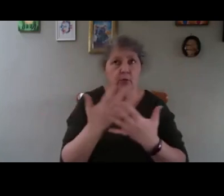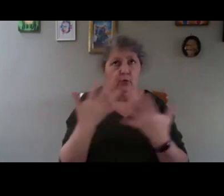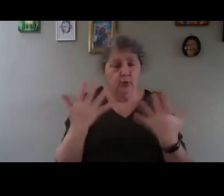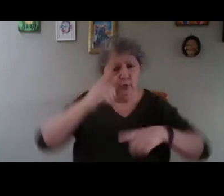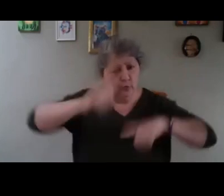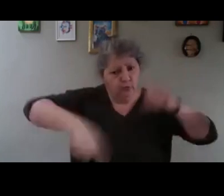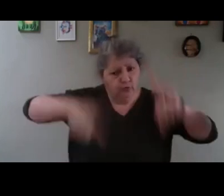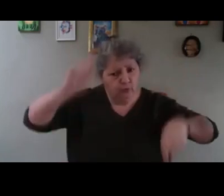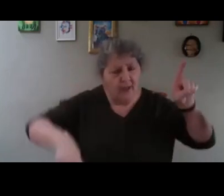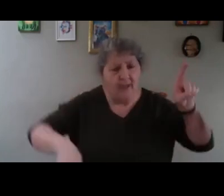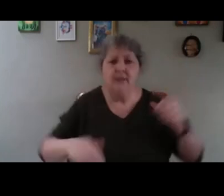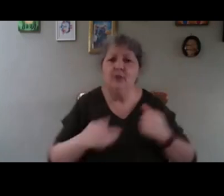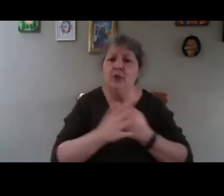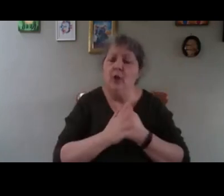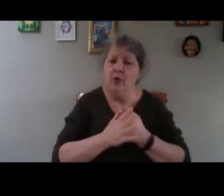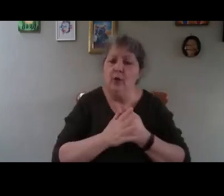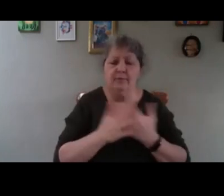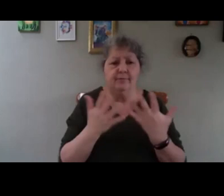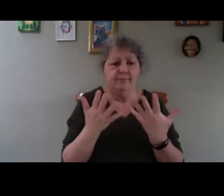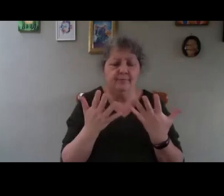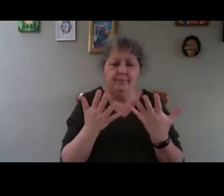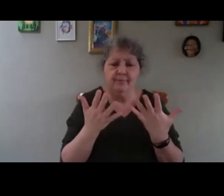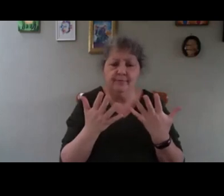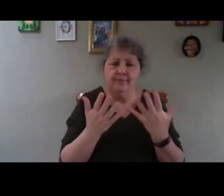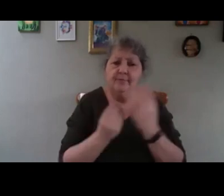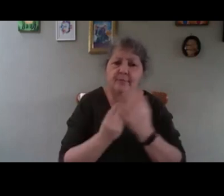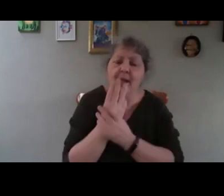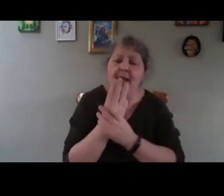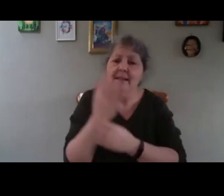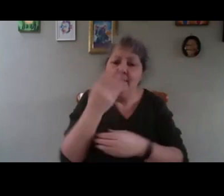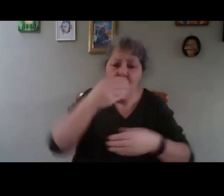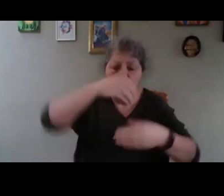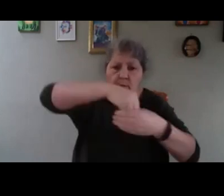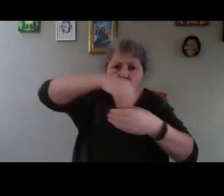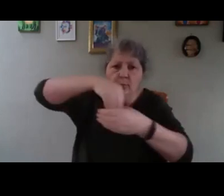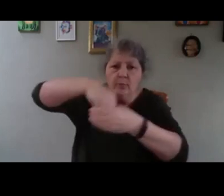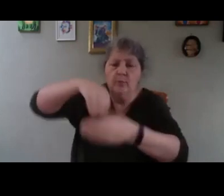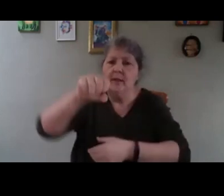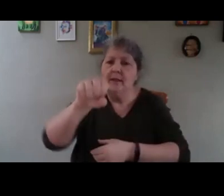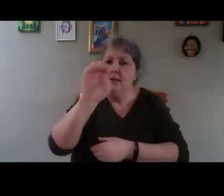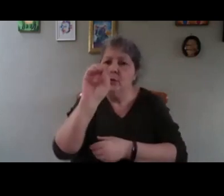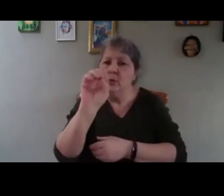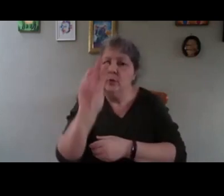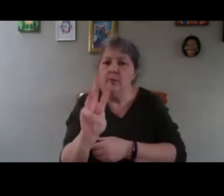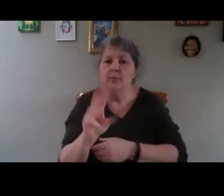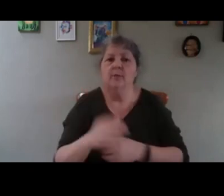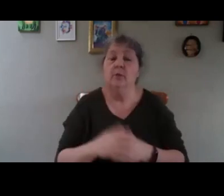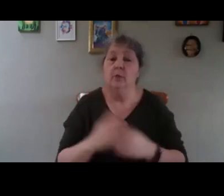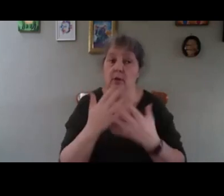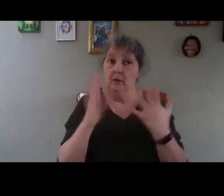varieties if you sow things. By example, you have more than 10,000 varieties of tomatoes.